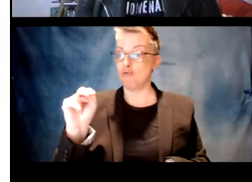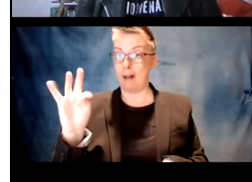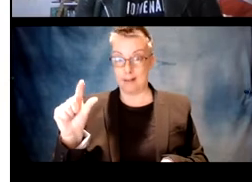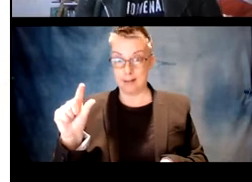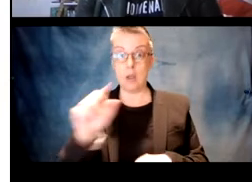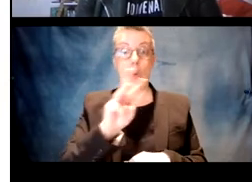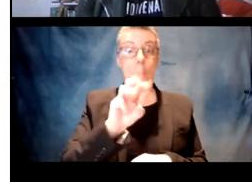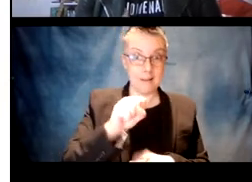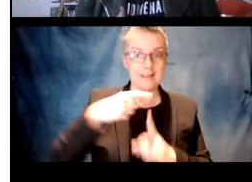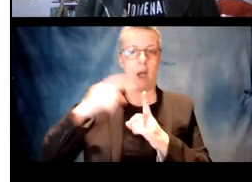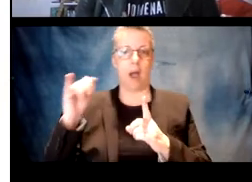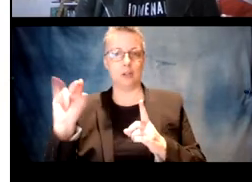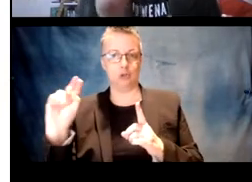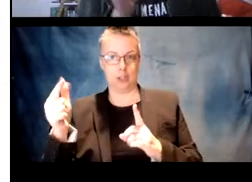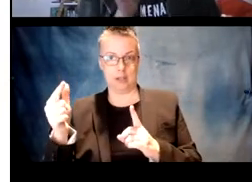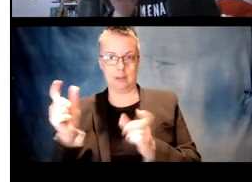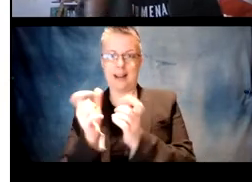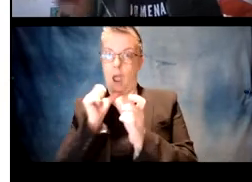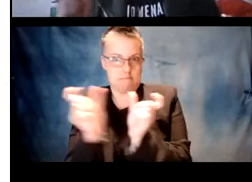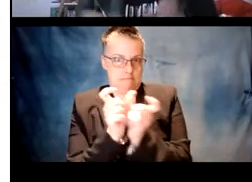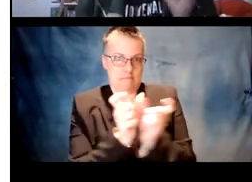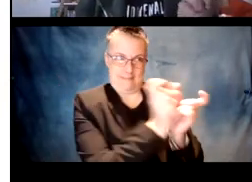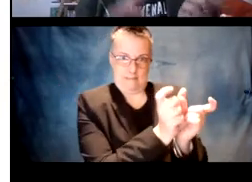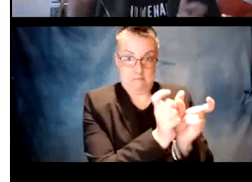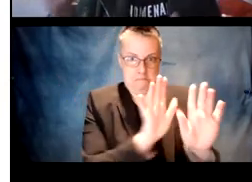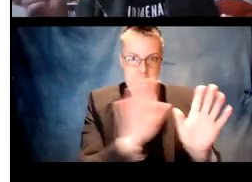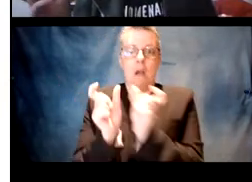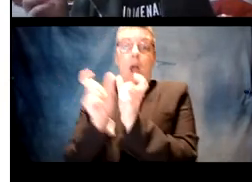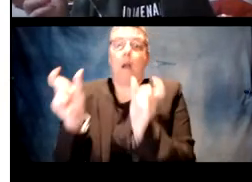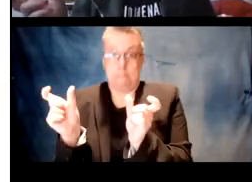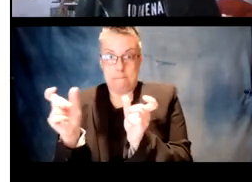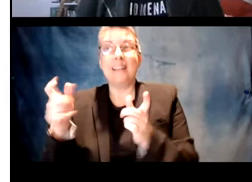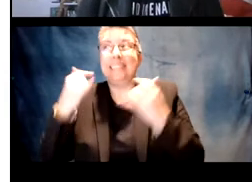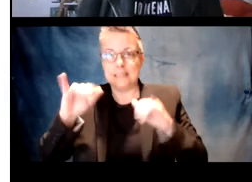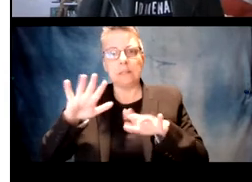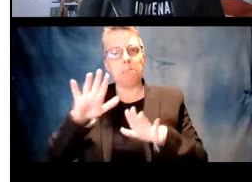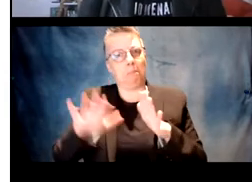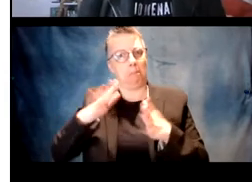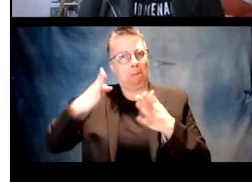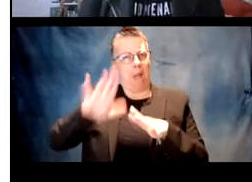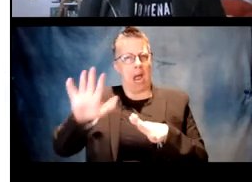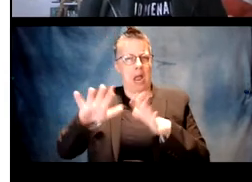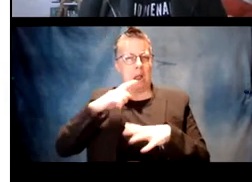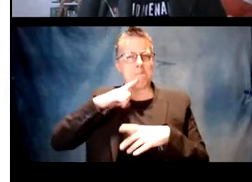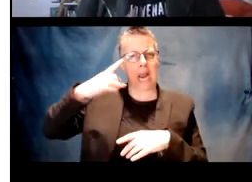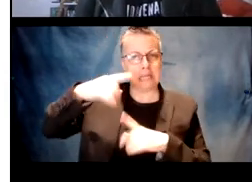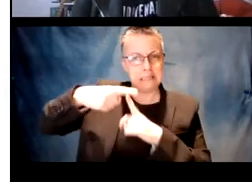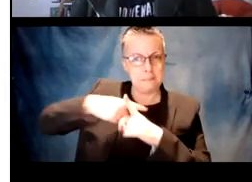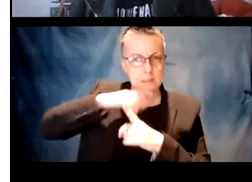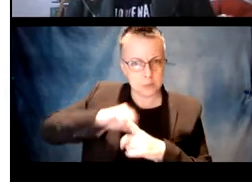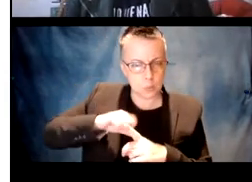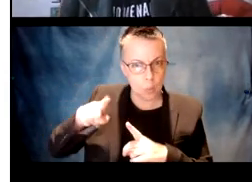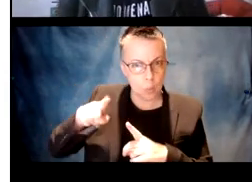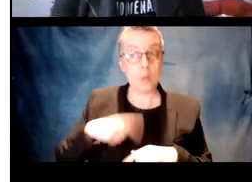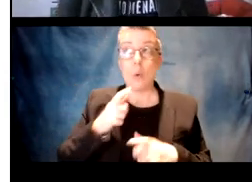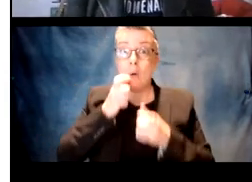the was running so the was plus the ing. These non adjacent co occurrences are